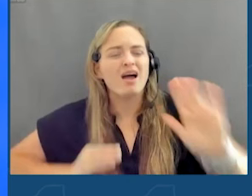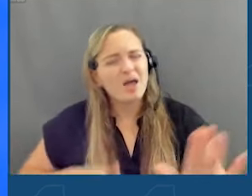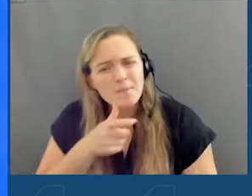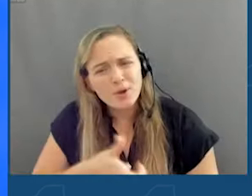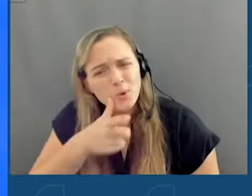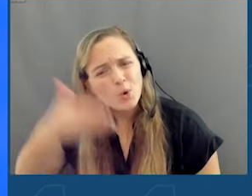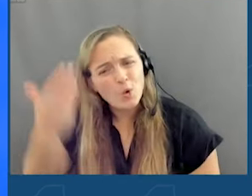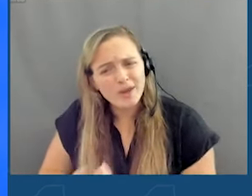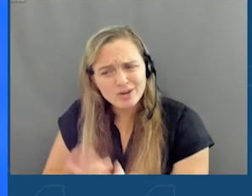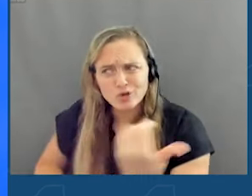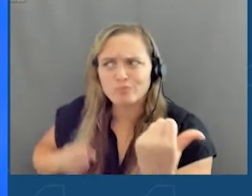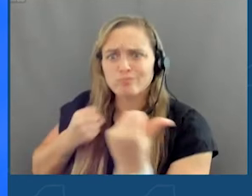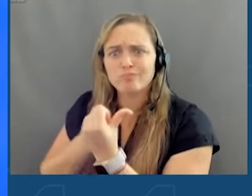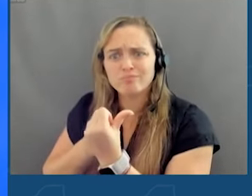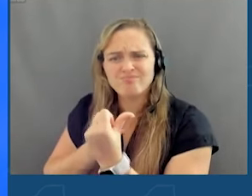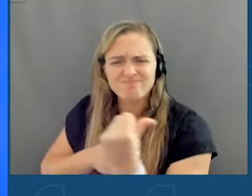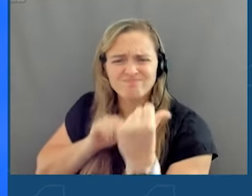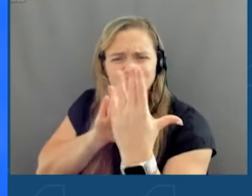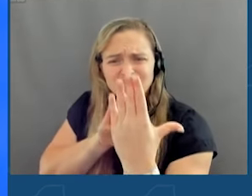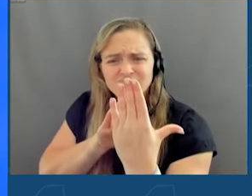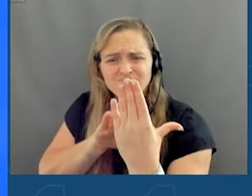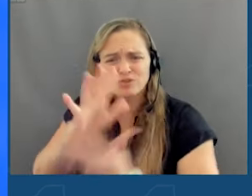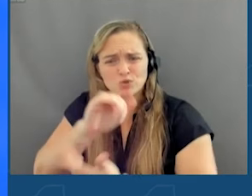to stand up to these social media giants?